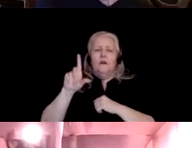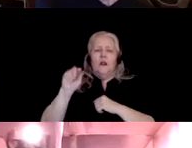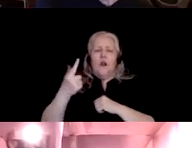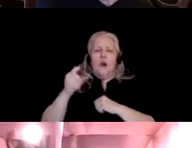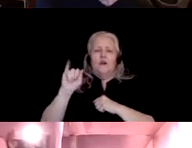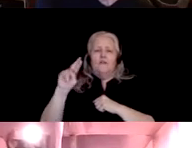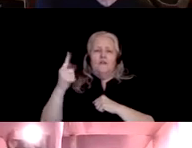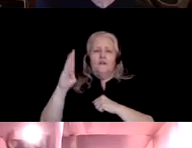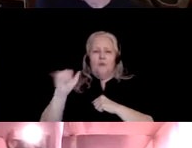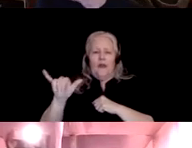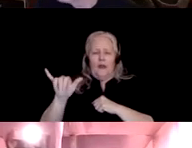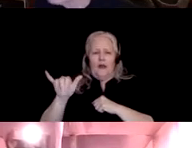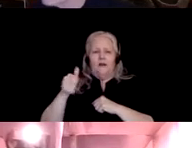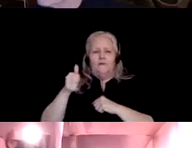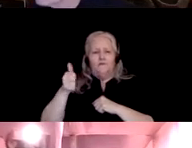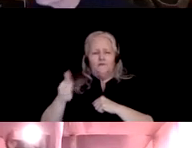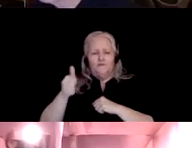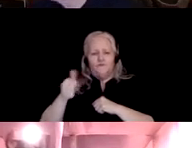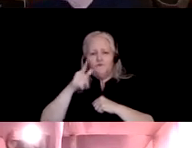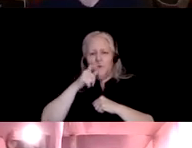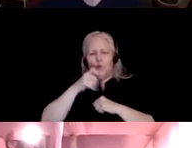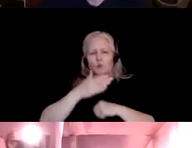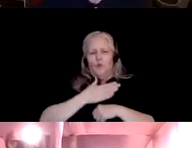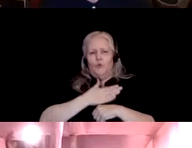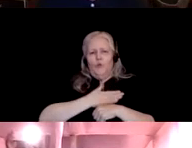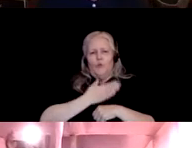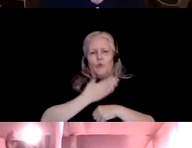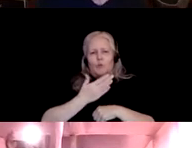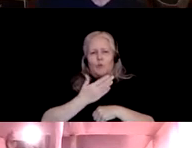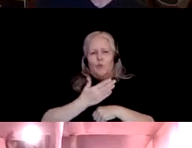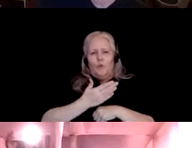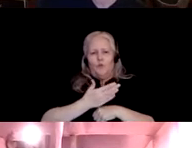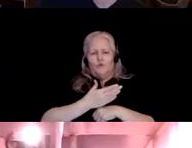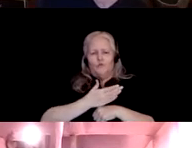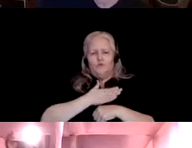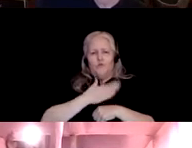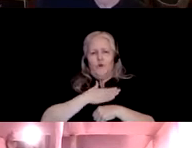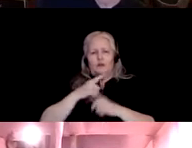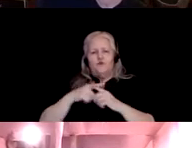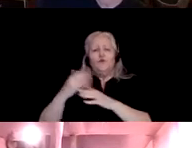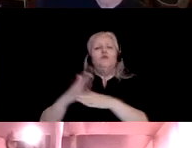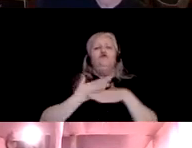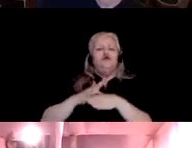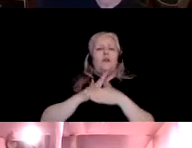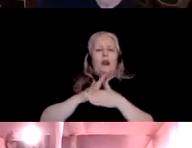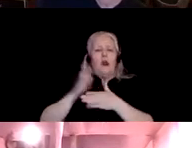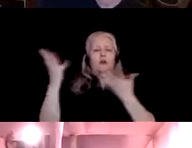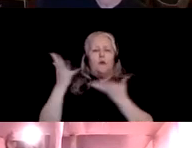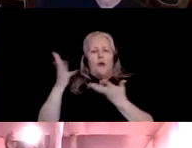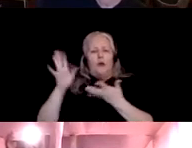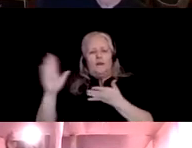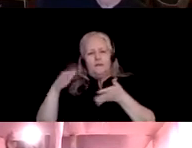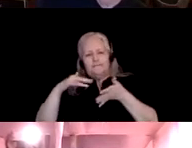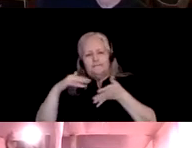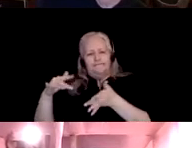ever willing to share his intellectual property with me. There are many